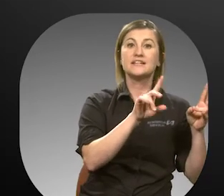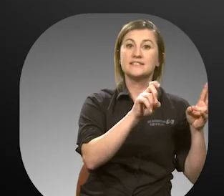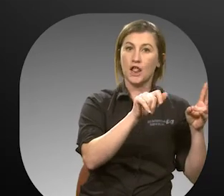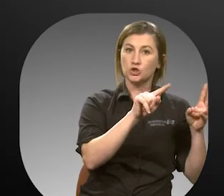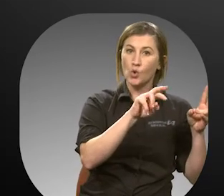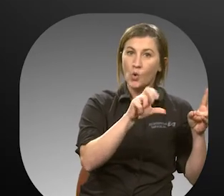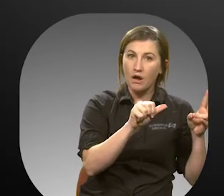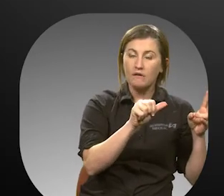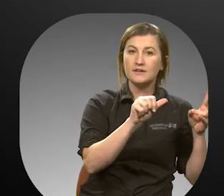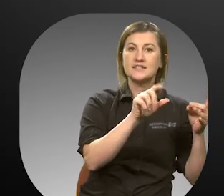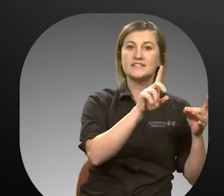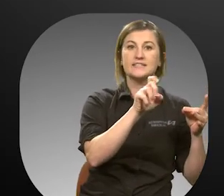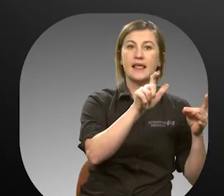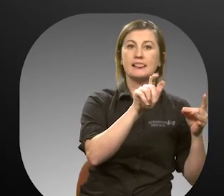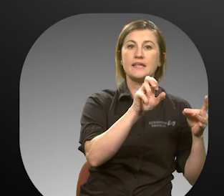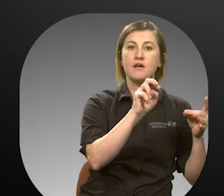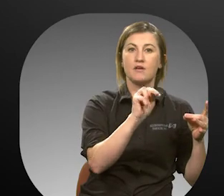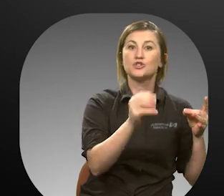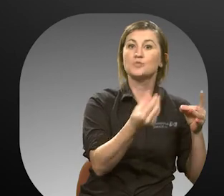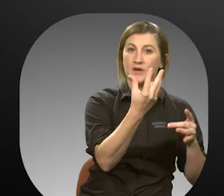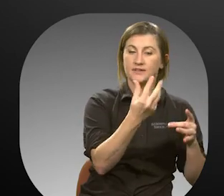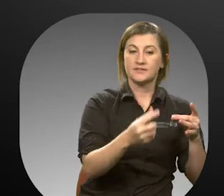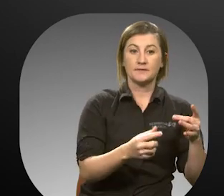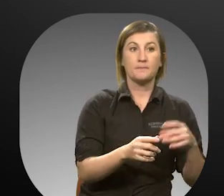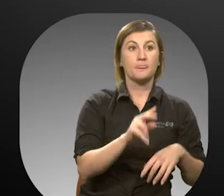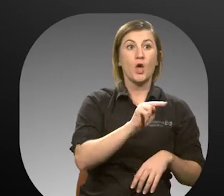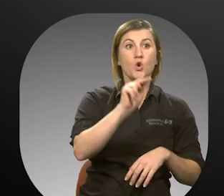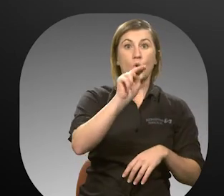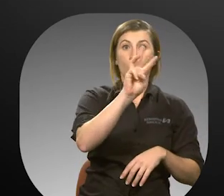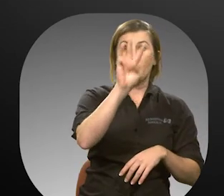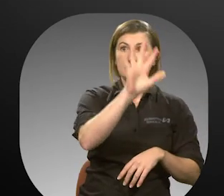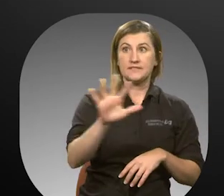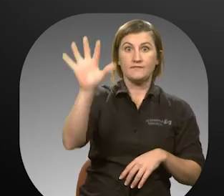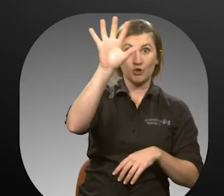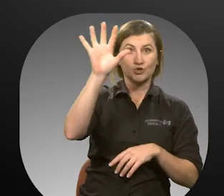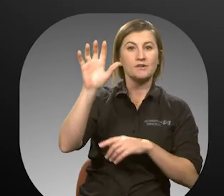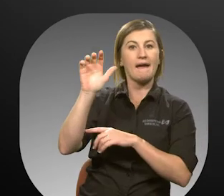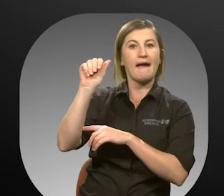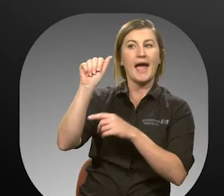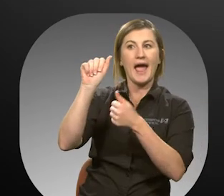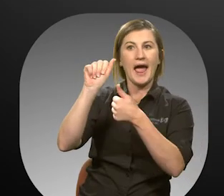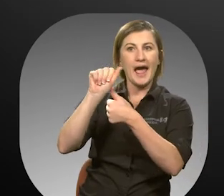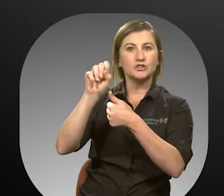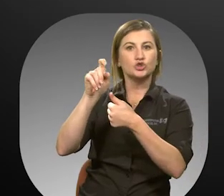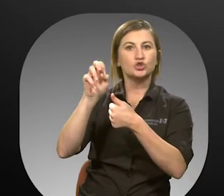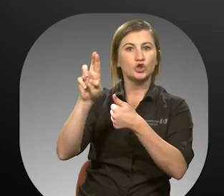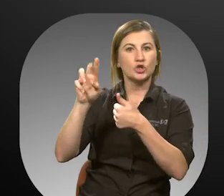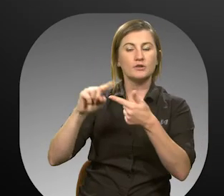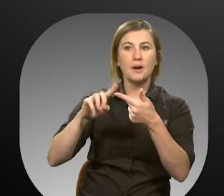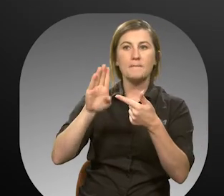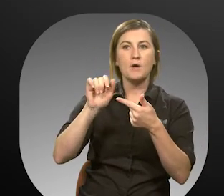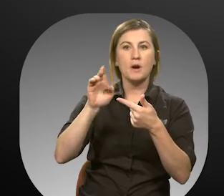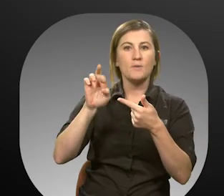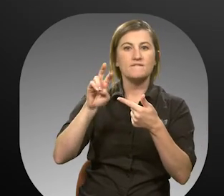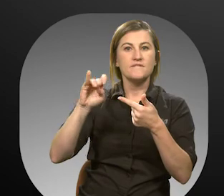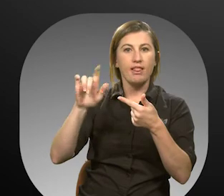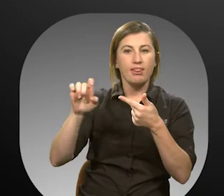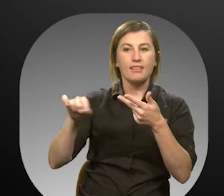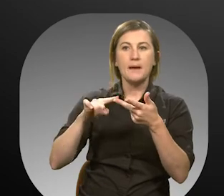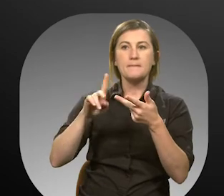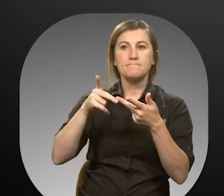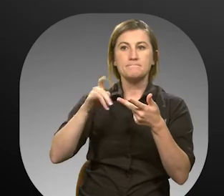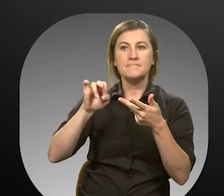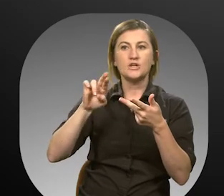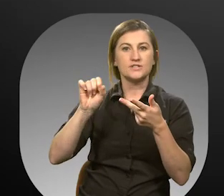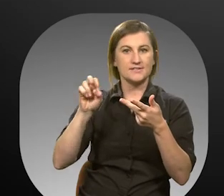Deltona. DeLeon Springs. Northwest Volusia. Aster. Barberville. Pearson.